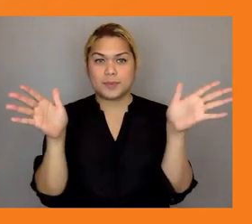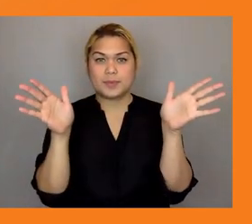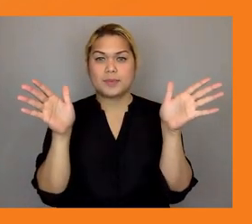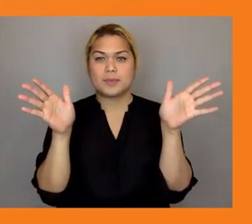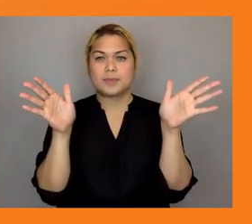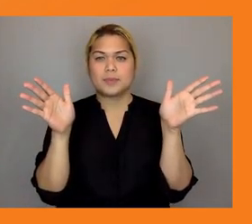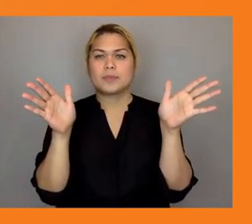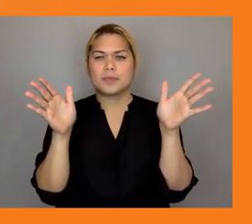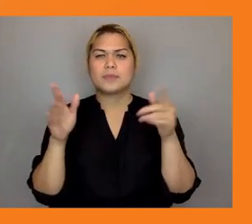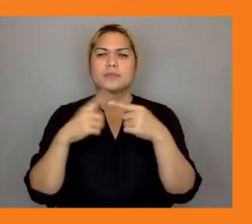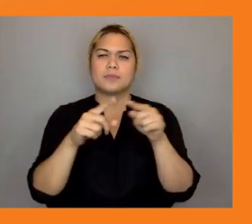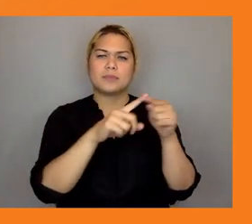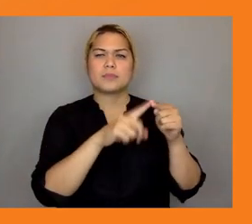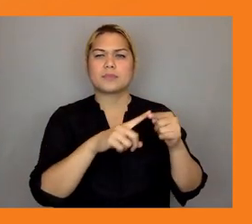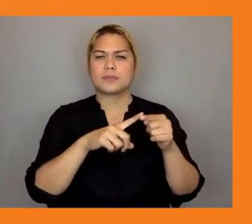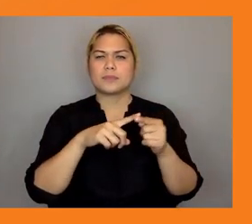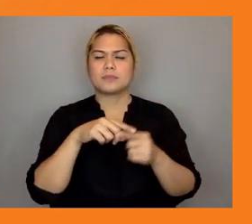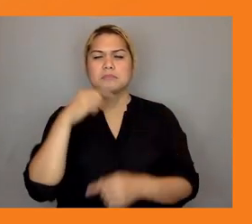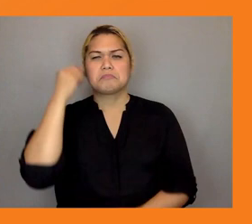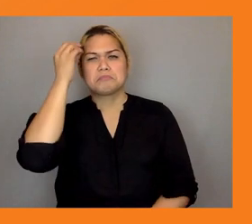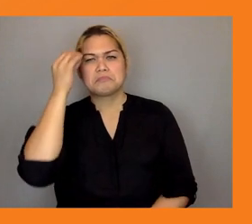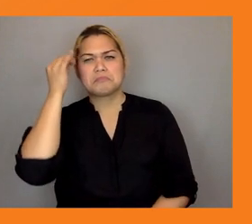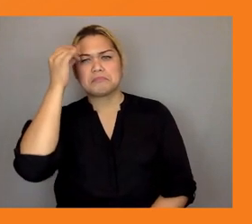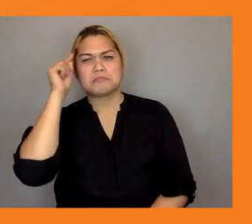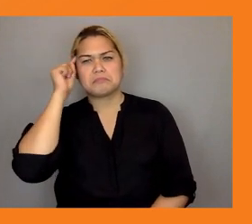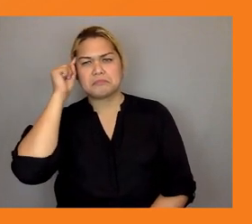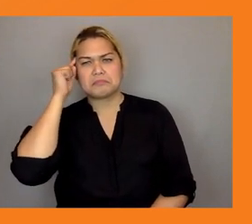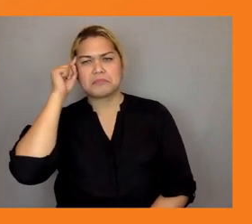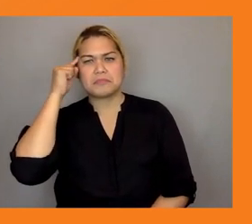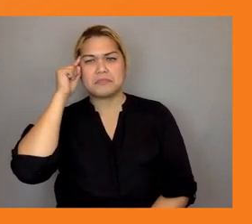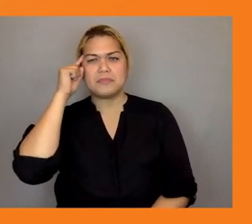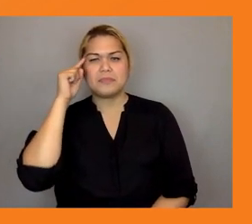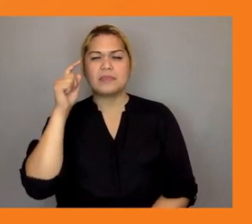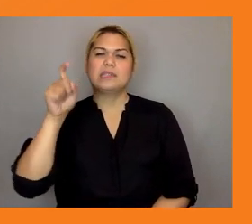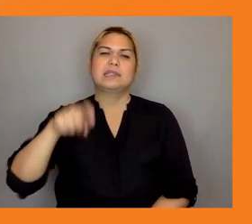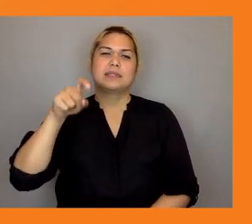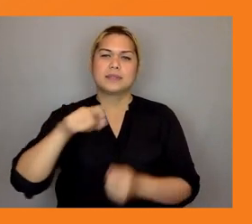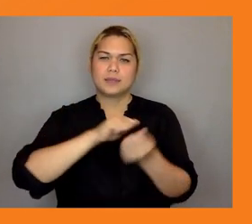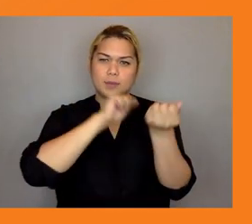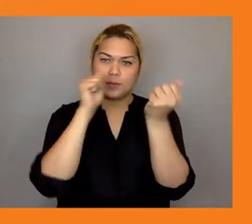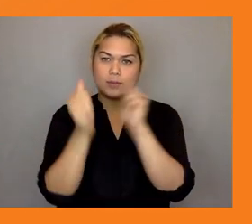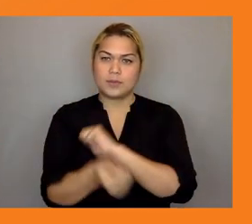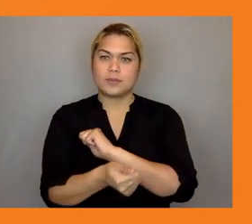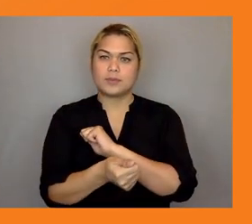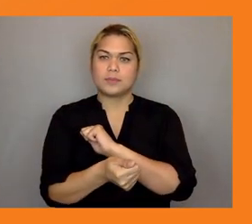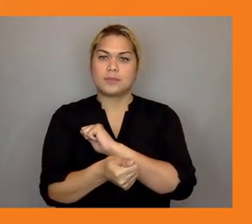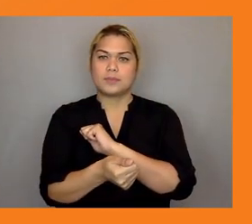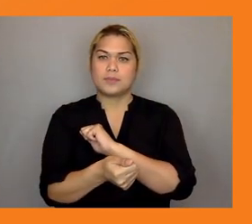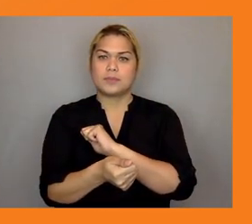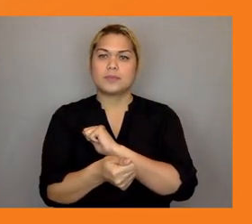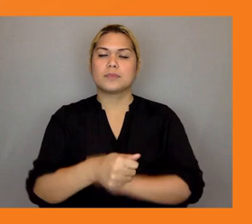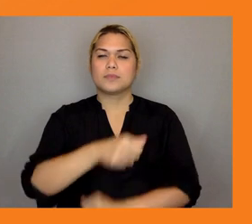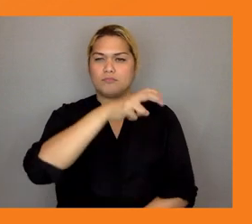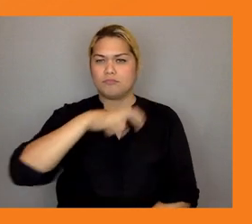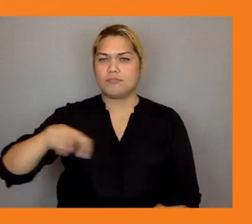view now to the need to transform as we talk about transformation to net zero long-term resilience